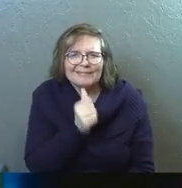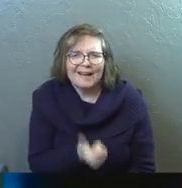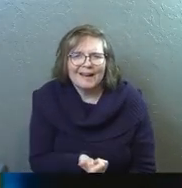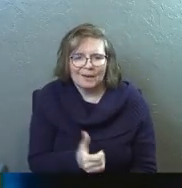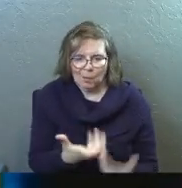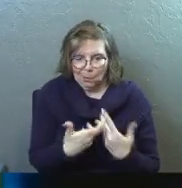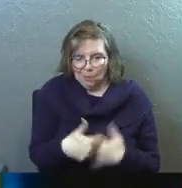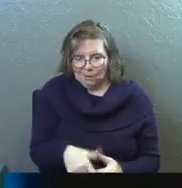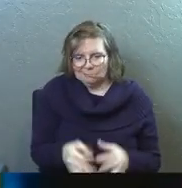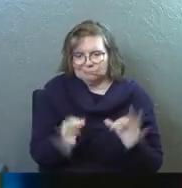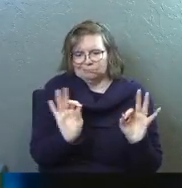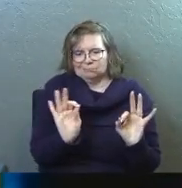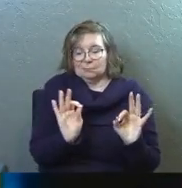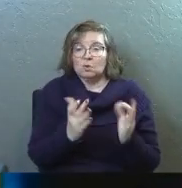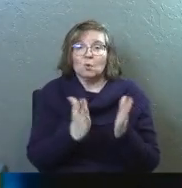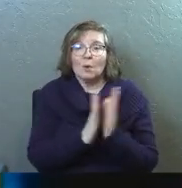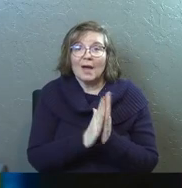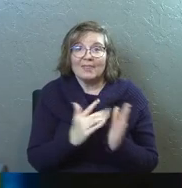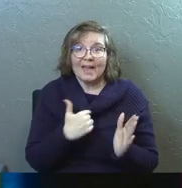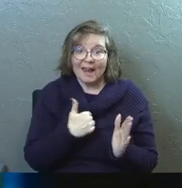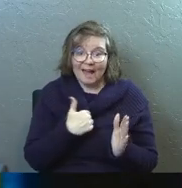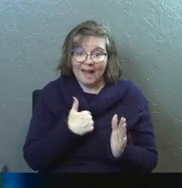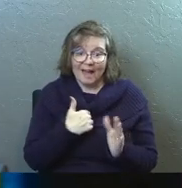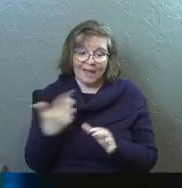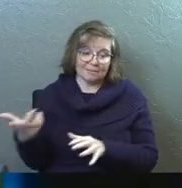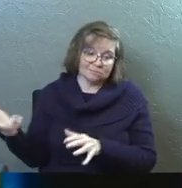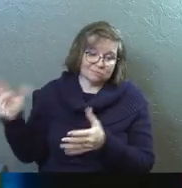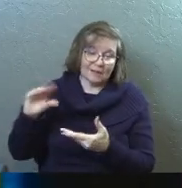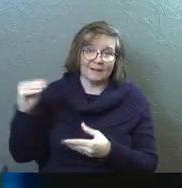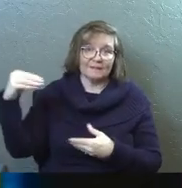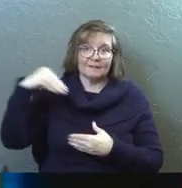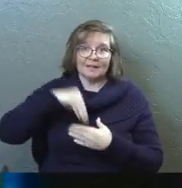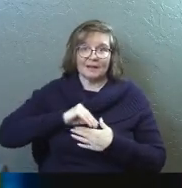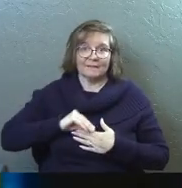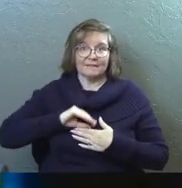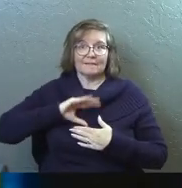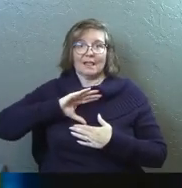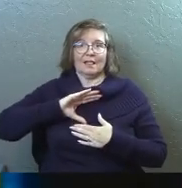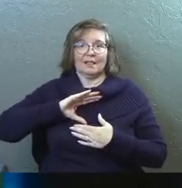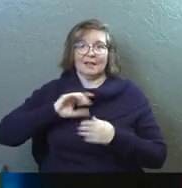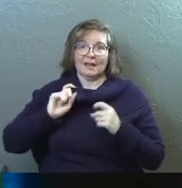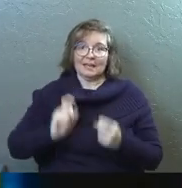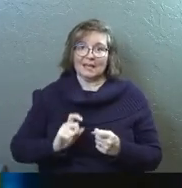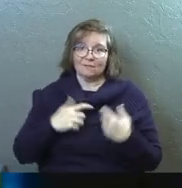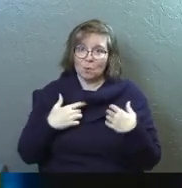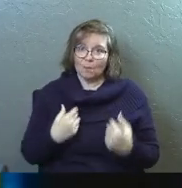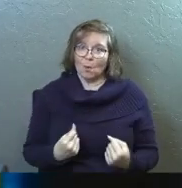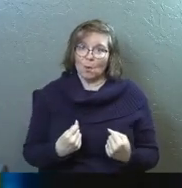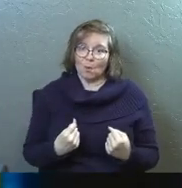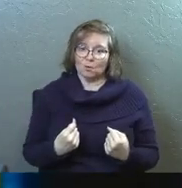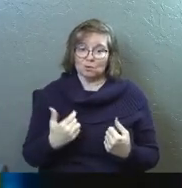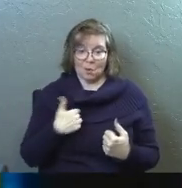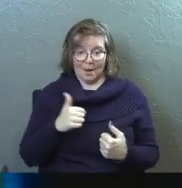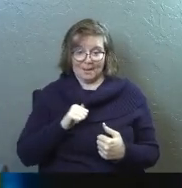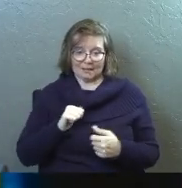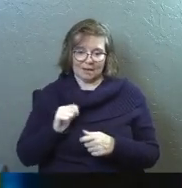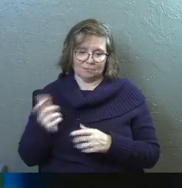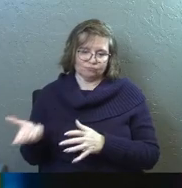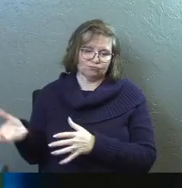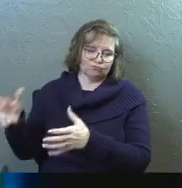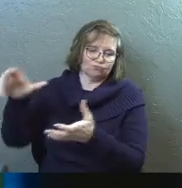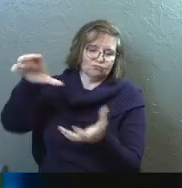just works out somehow, but you're asking that I fill you, that I give you boldness and courage. So I will pour myself out for